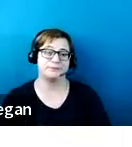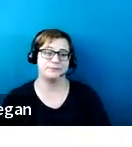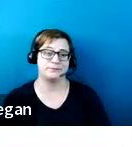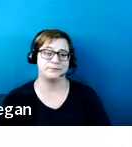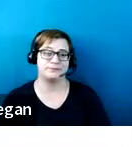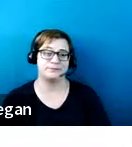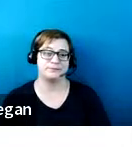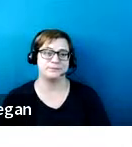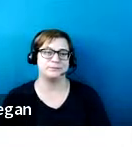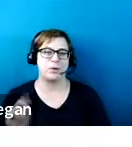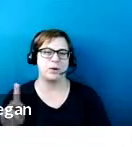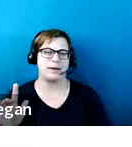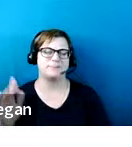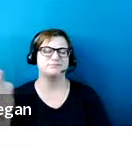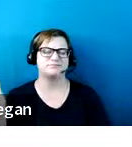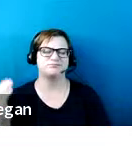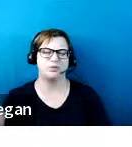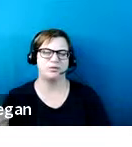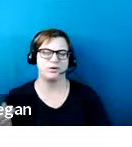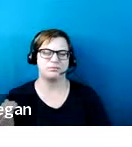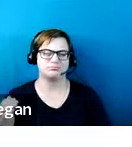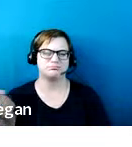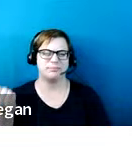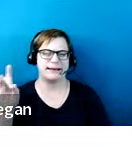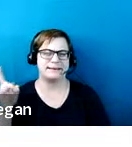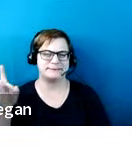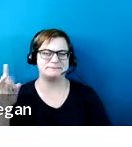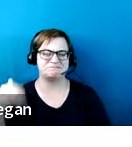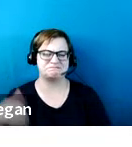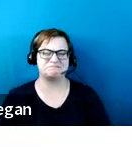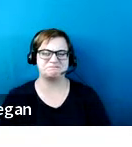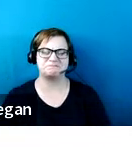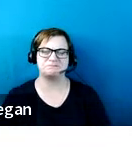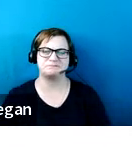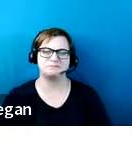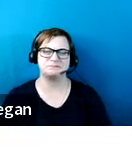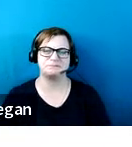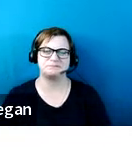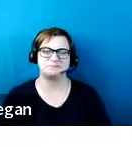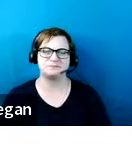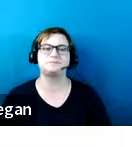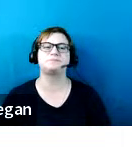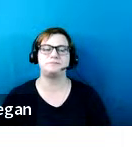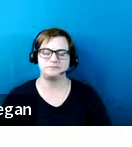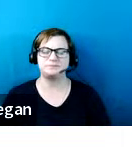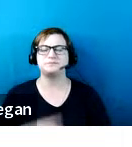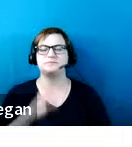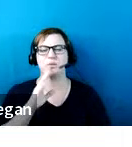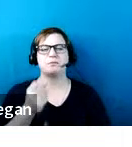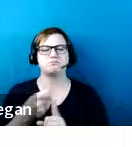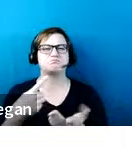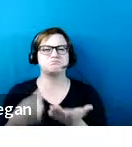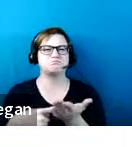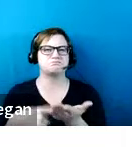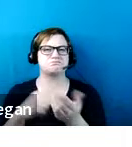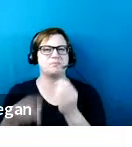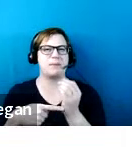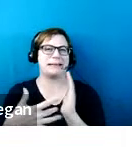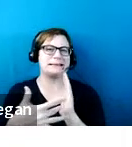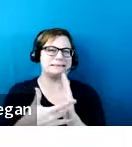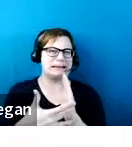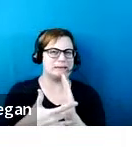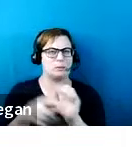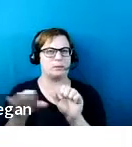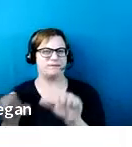Okay, so let's move on to the next slide, slide number 18. And we're going to talk a little bit about technical and feasibility.